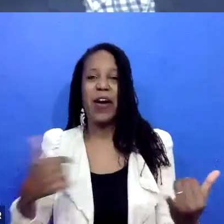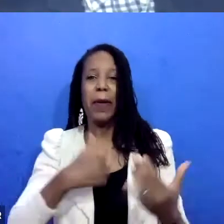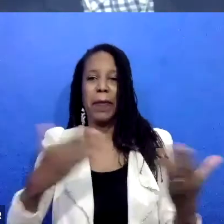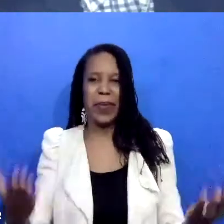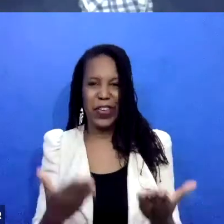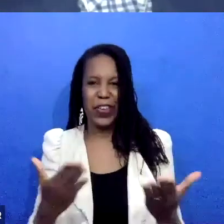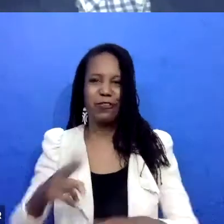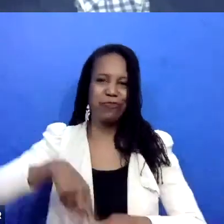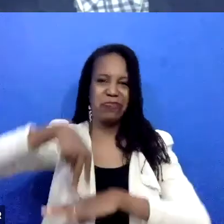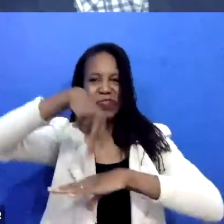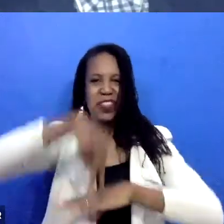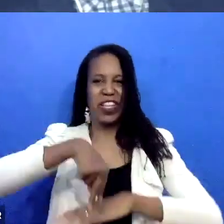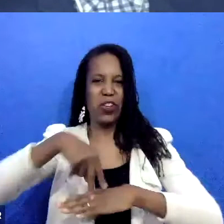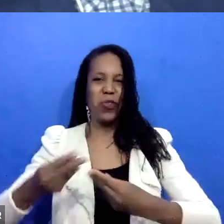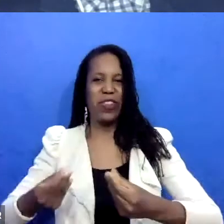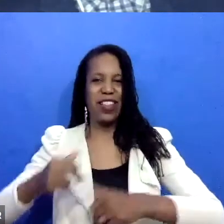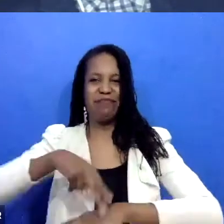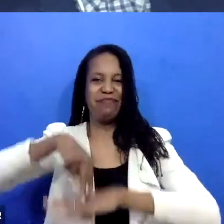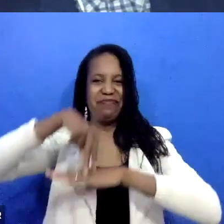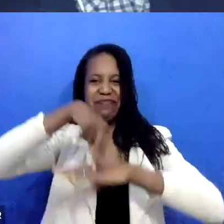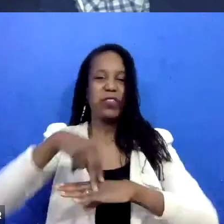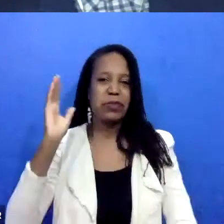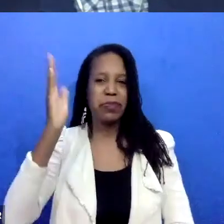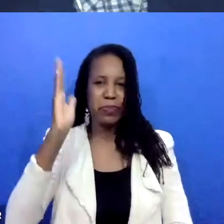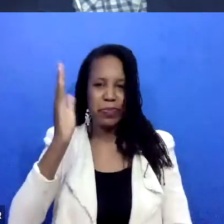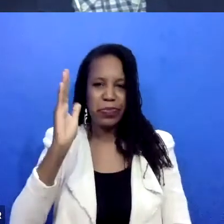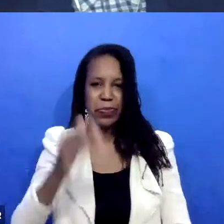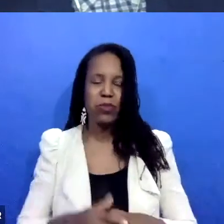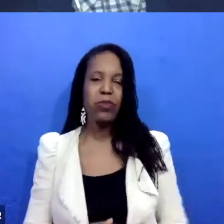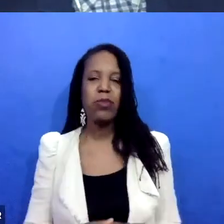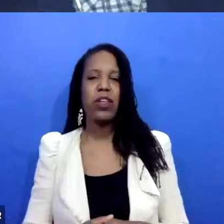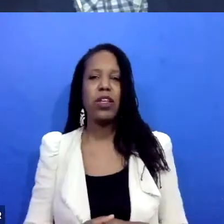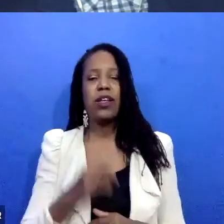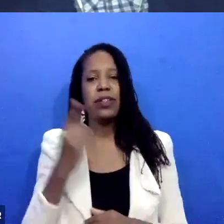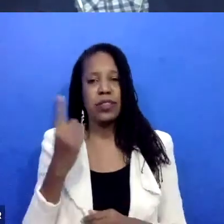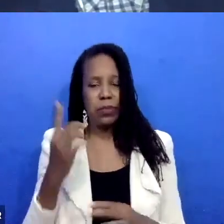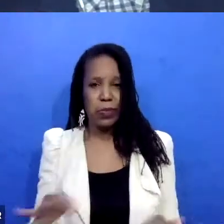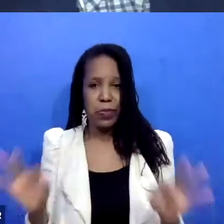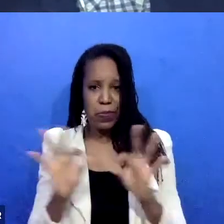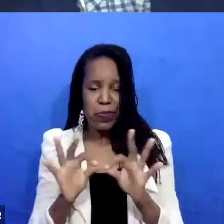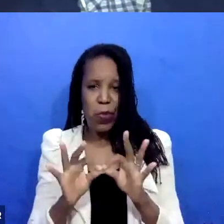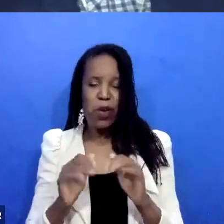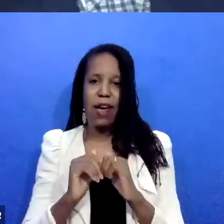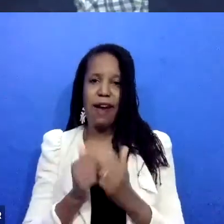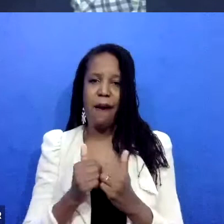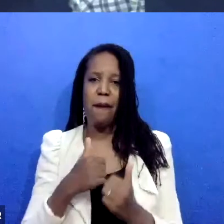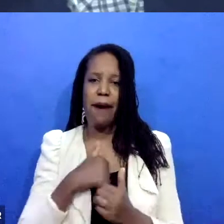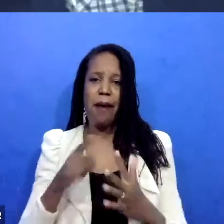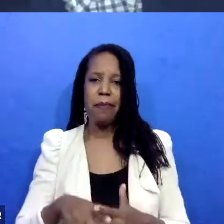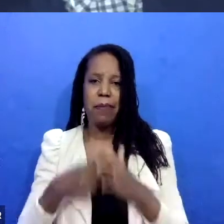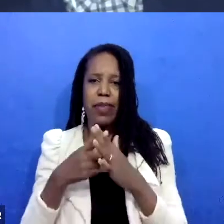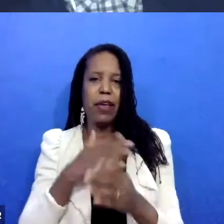I would say that some of the more important things to know about how it is that I came to the work of restorative justice is that